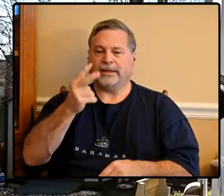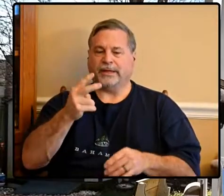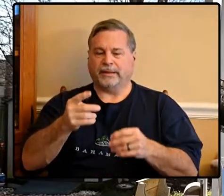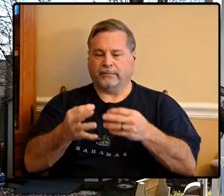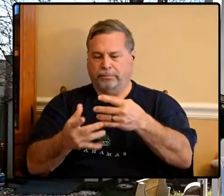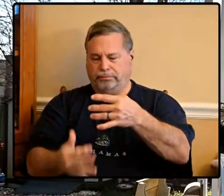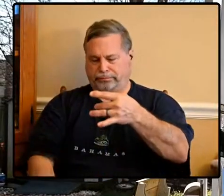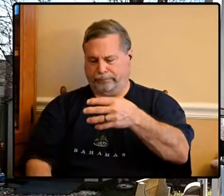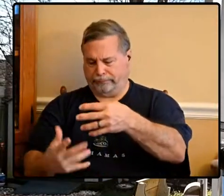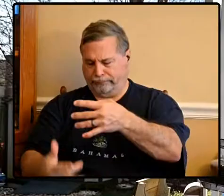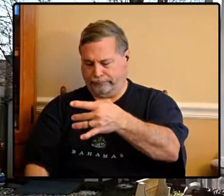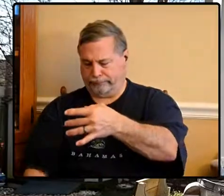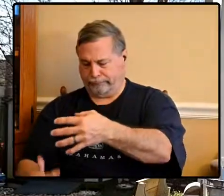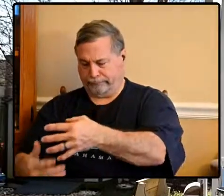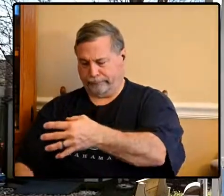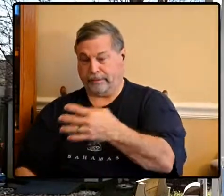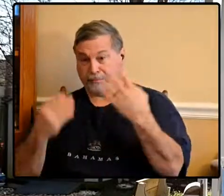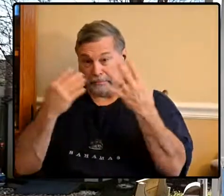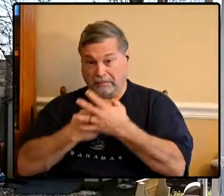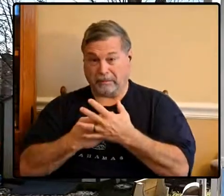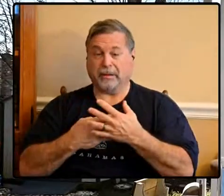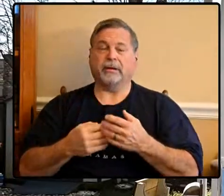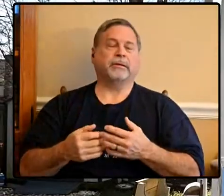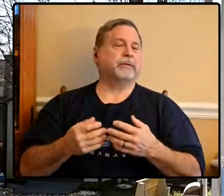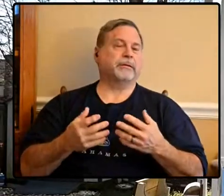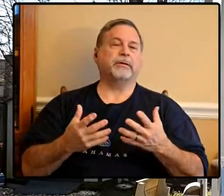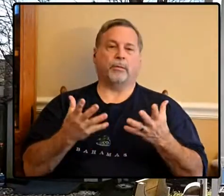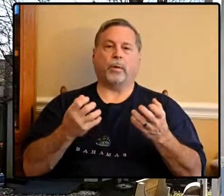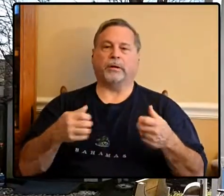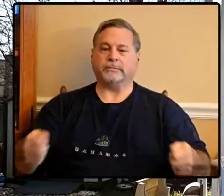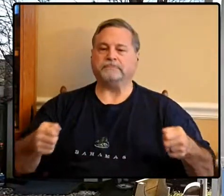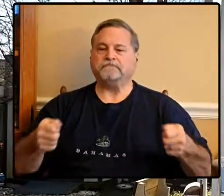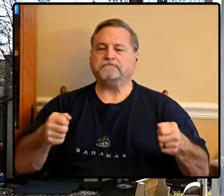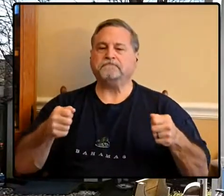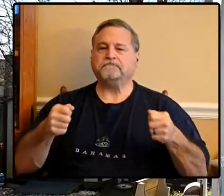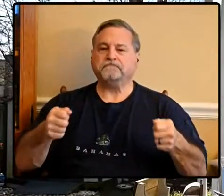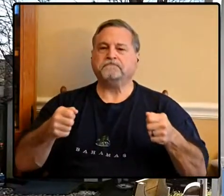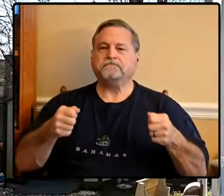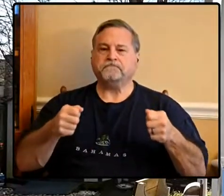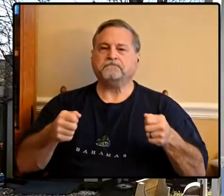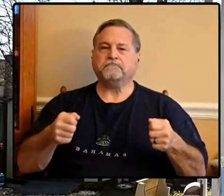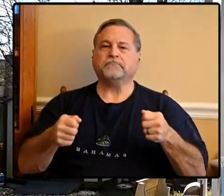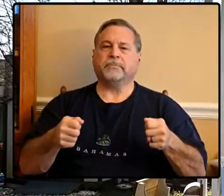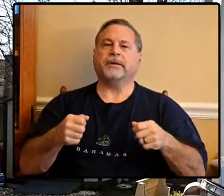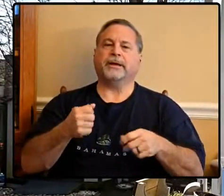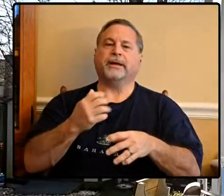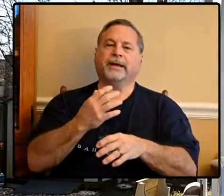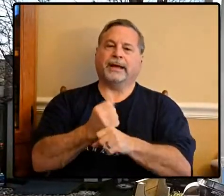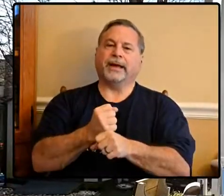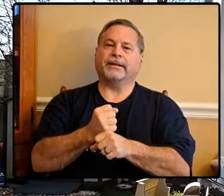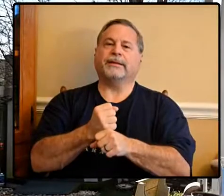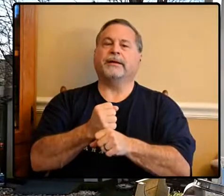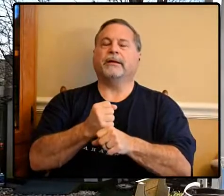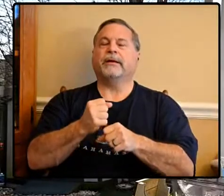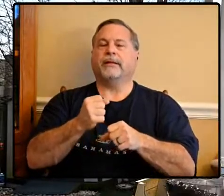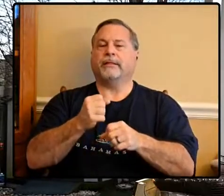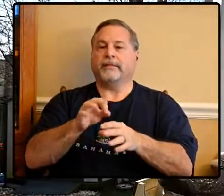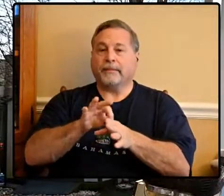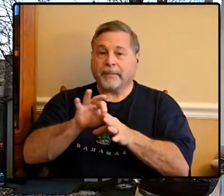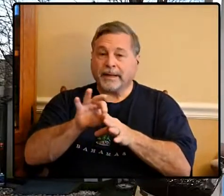coming off of it well that's what you're going to want to do you're going to want to sit here and take the coffee beans